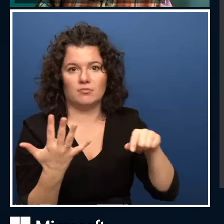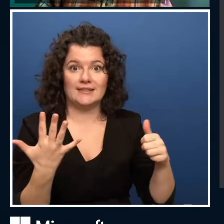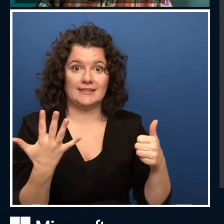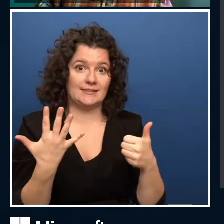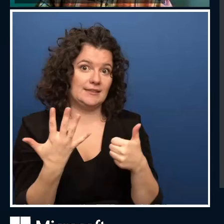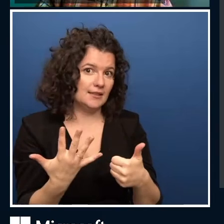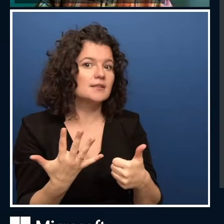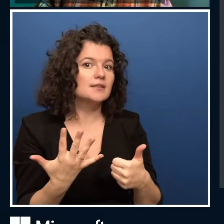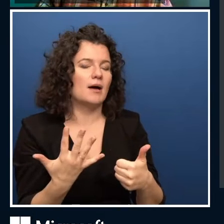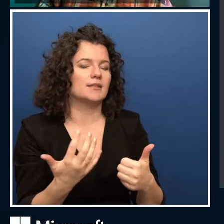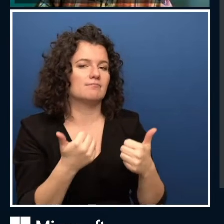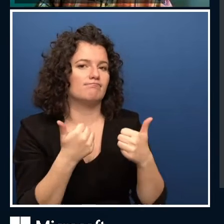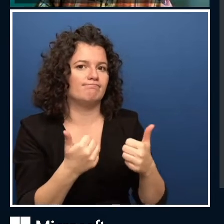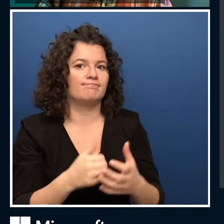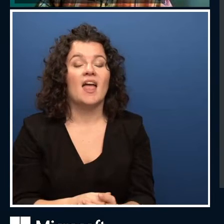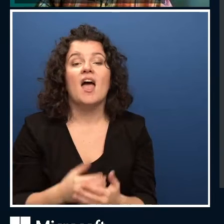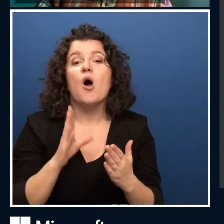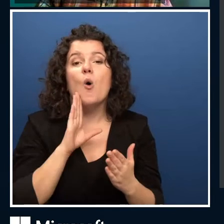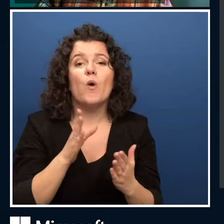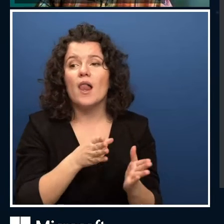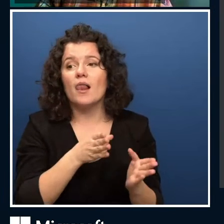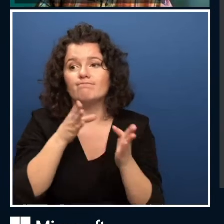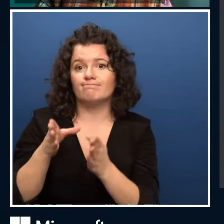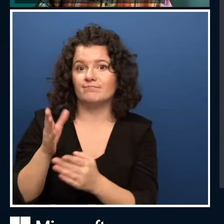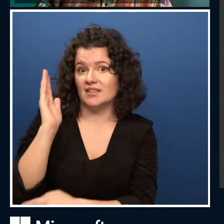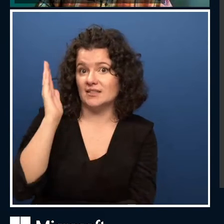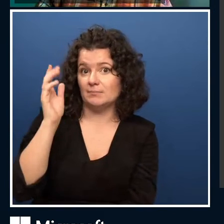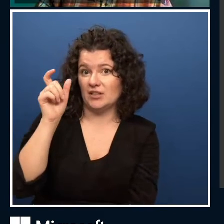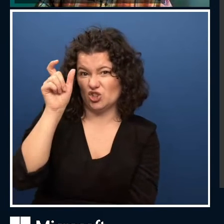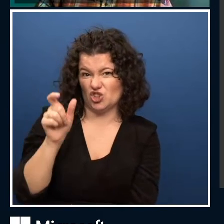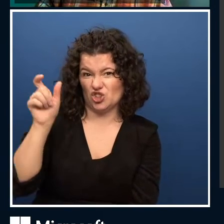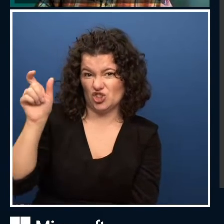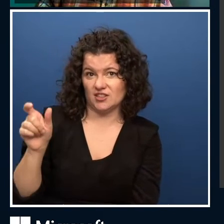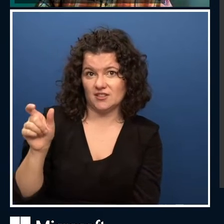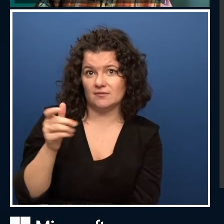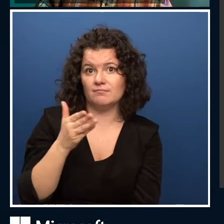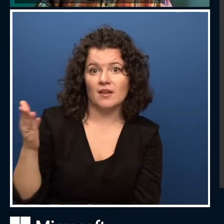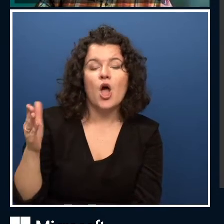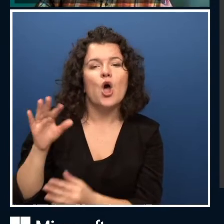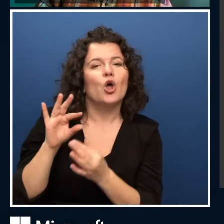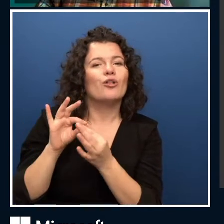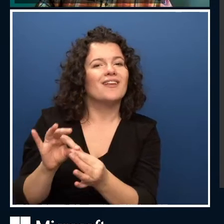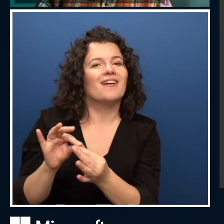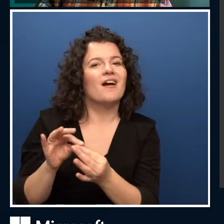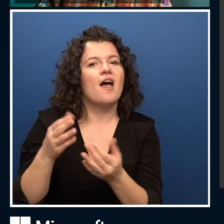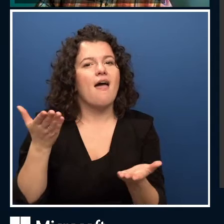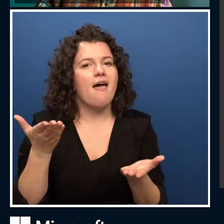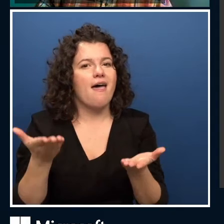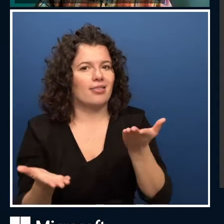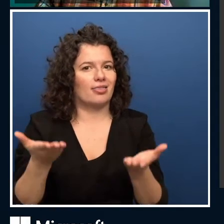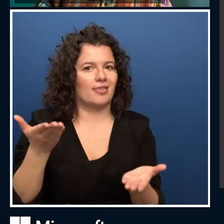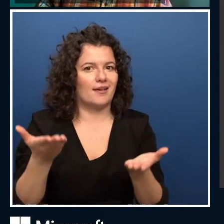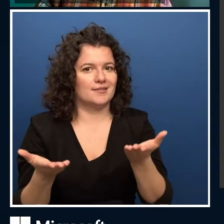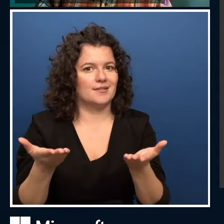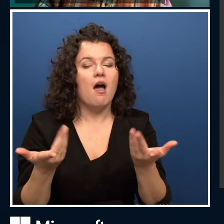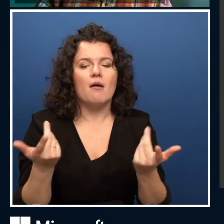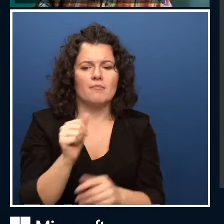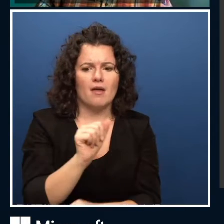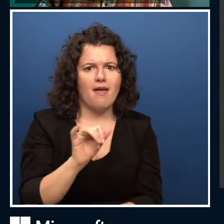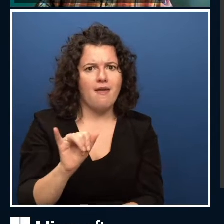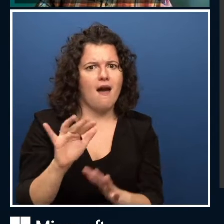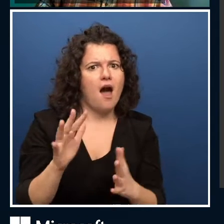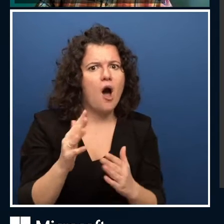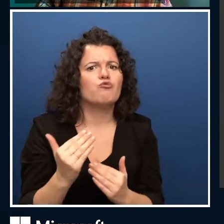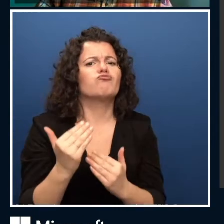with a couple of different people who are going to talk more about ethics and responsible AI. So we have Alexia, she's going to tell her story